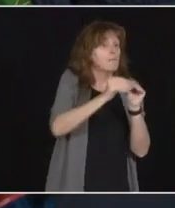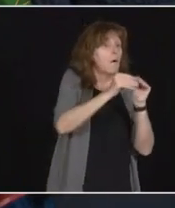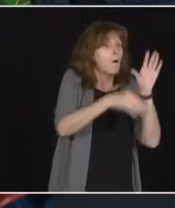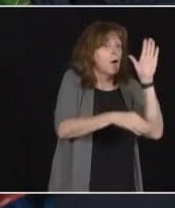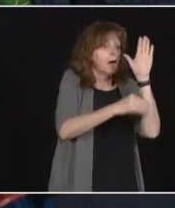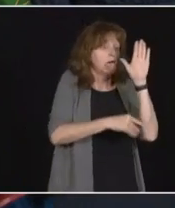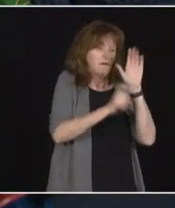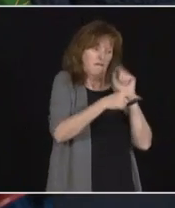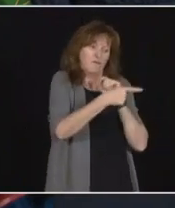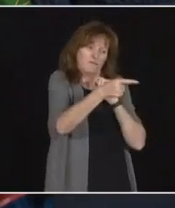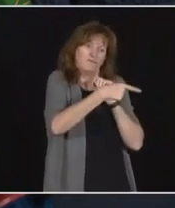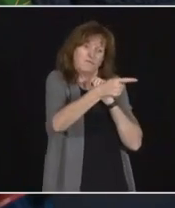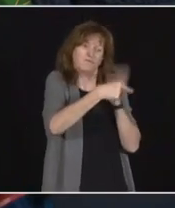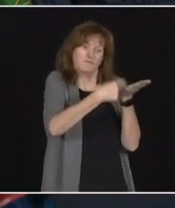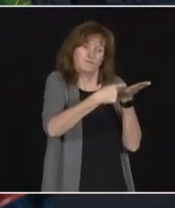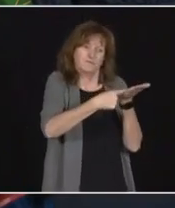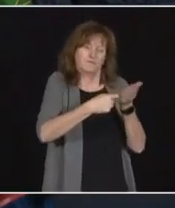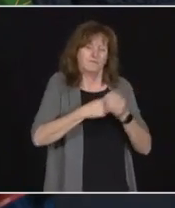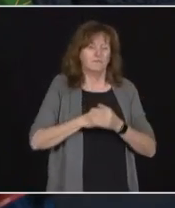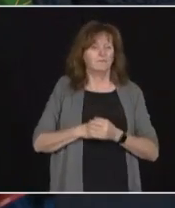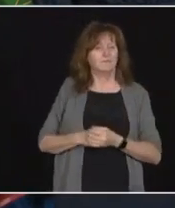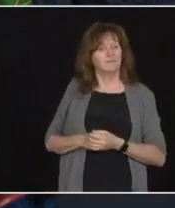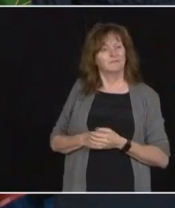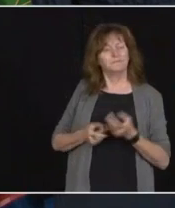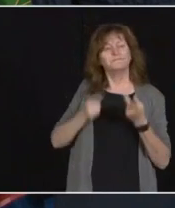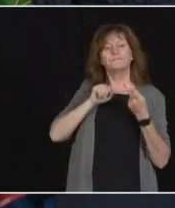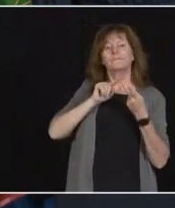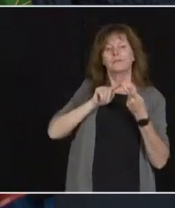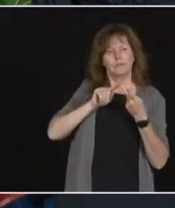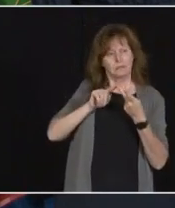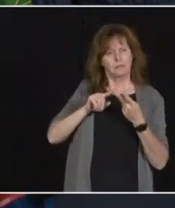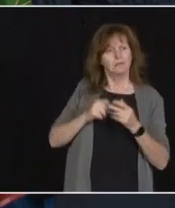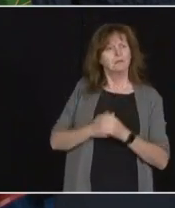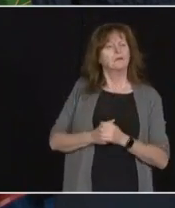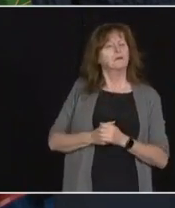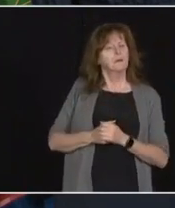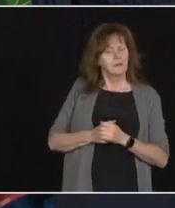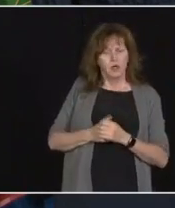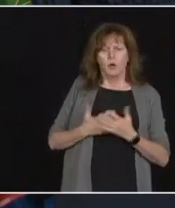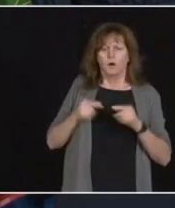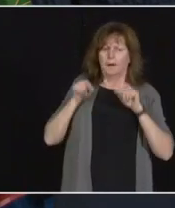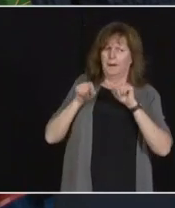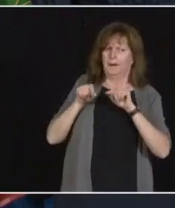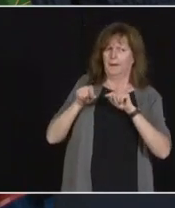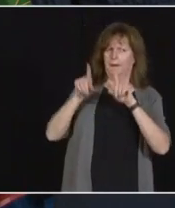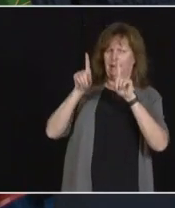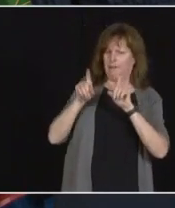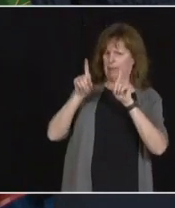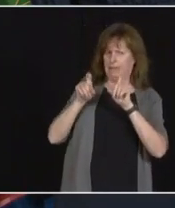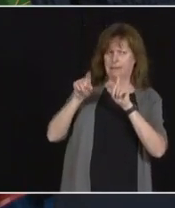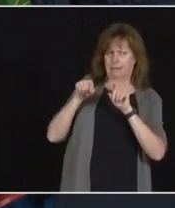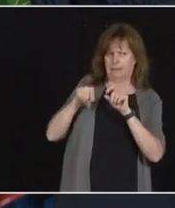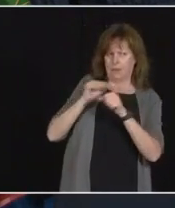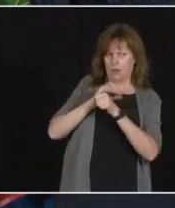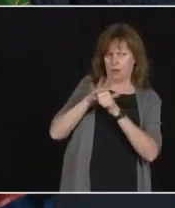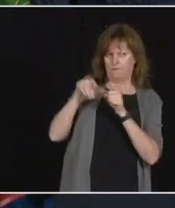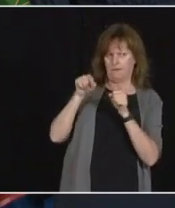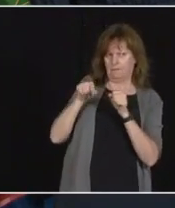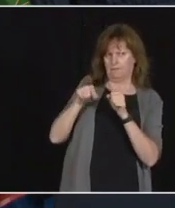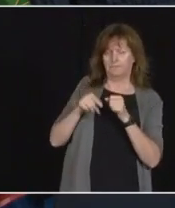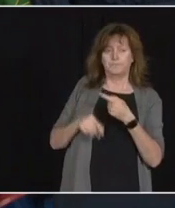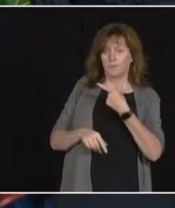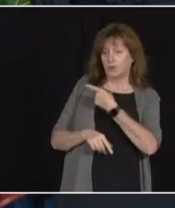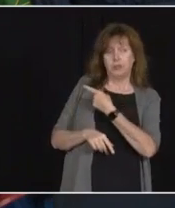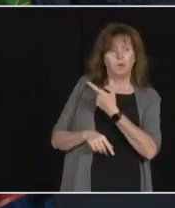Thank you. And my follow-up question is actually about being tested for COVID-19. I'm wondering if you and maybe Minister Elliott as well